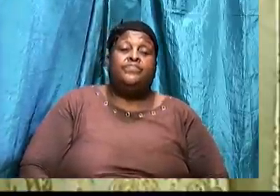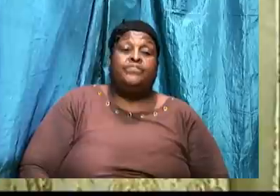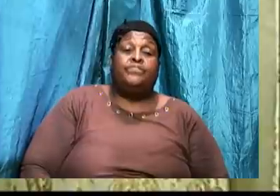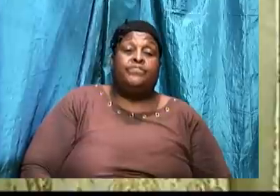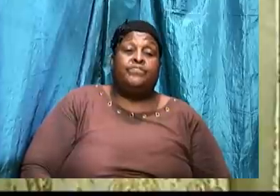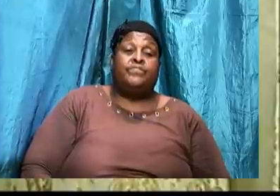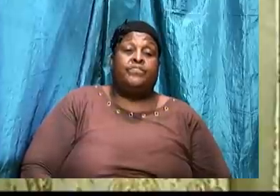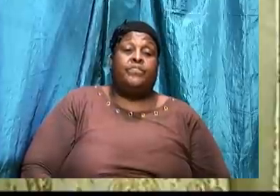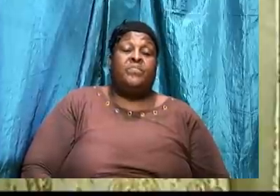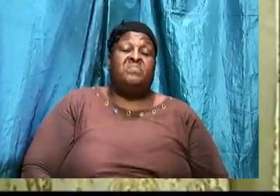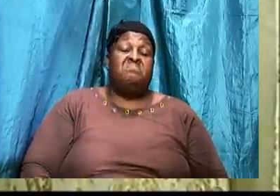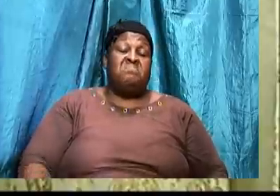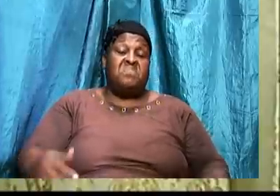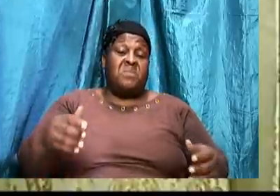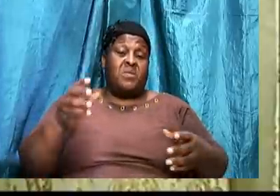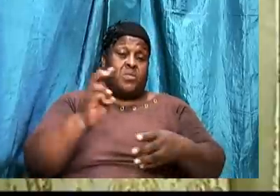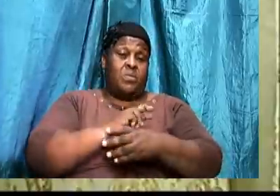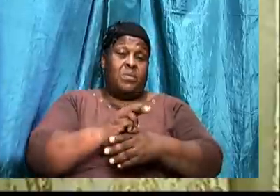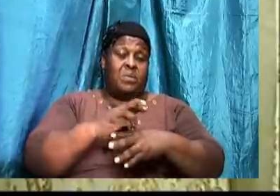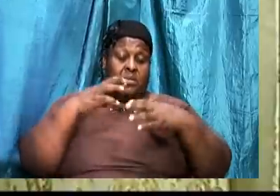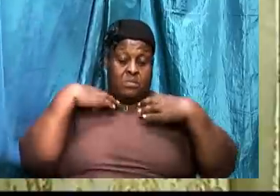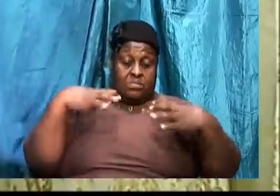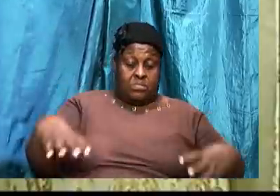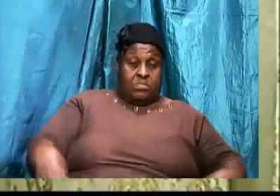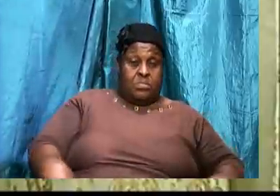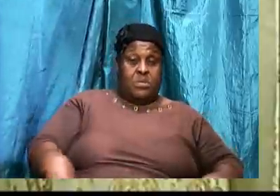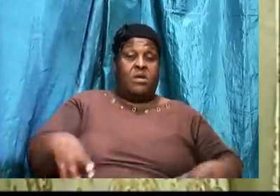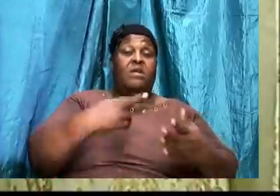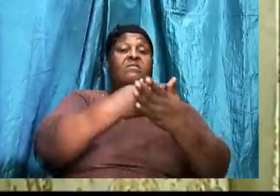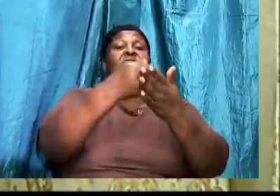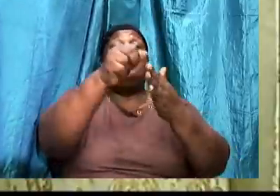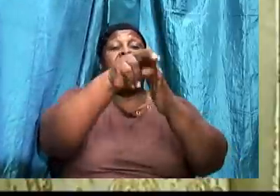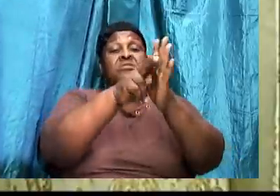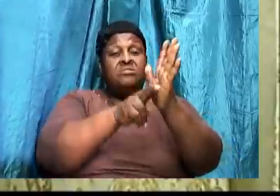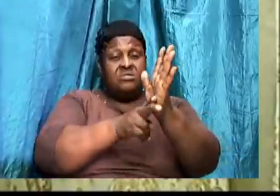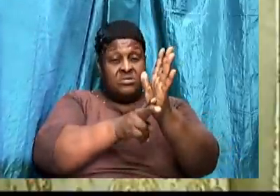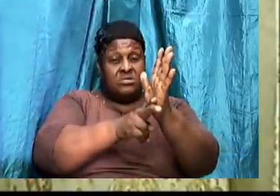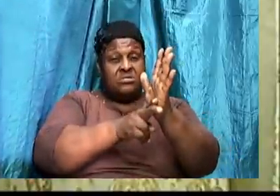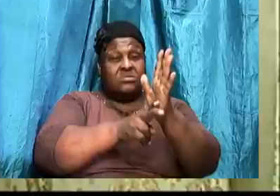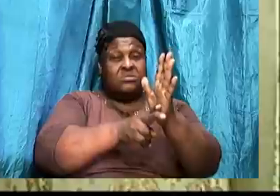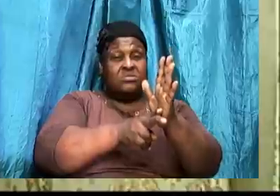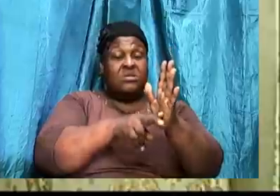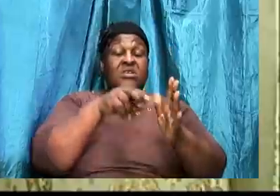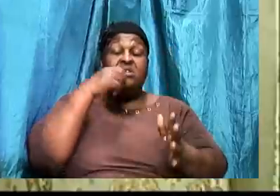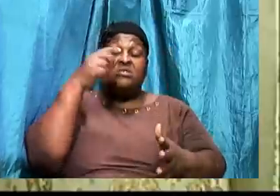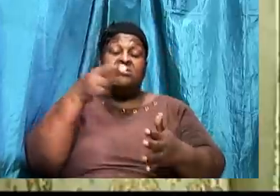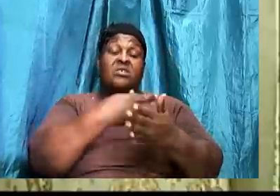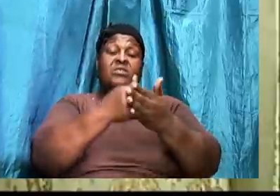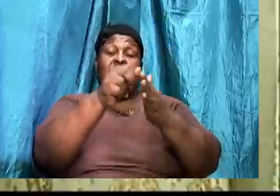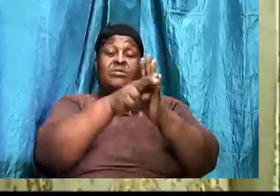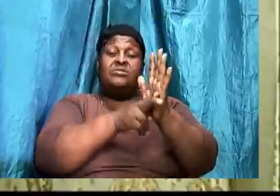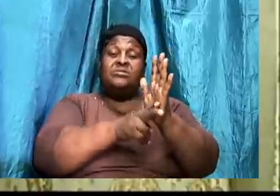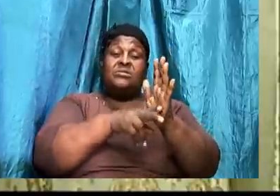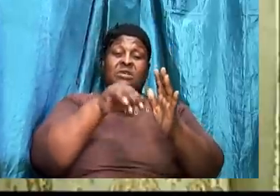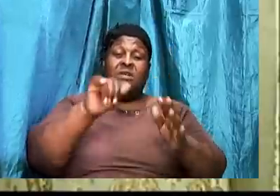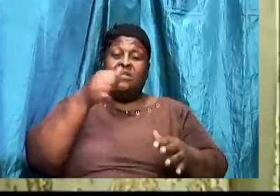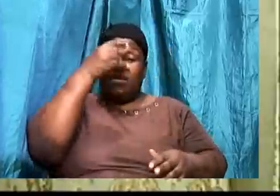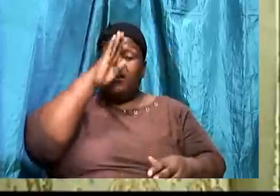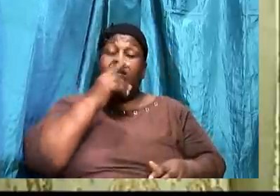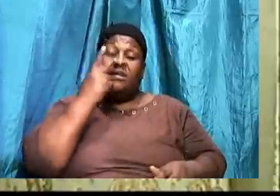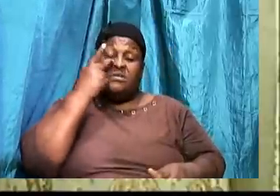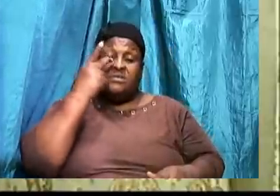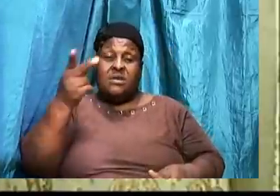Having on the breastplate of righteousness. We did say that the righteousness. That God sees.